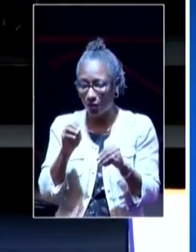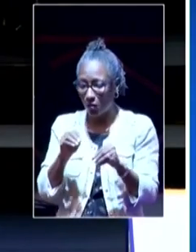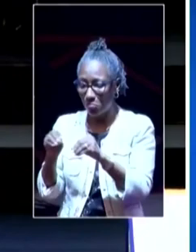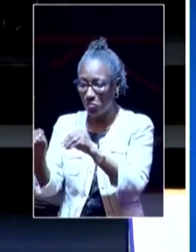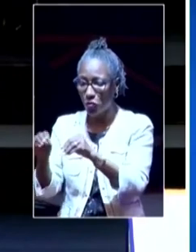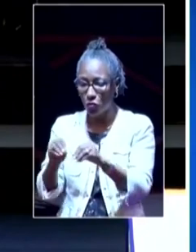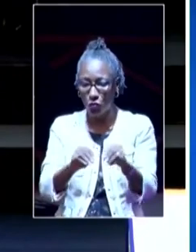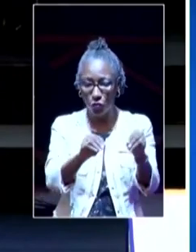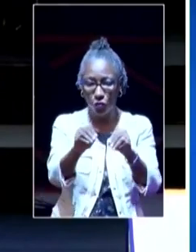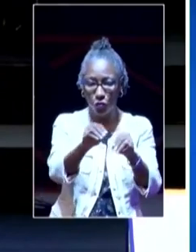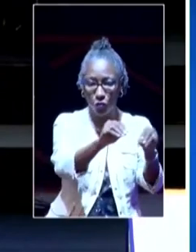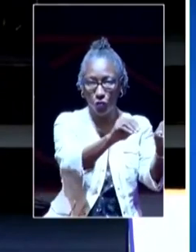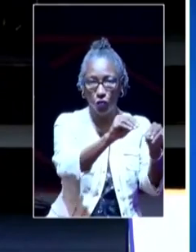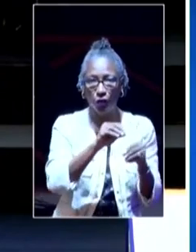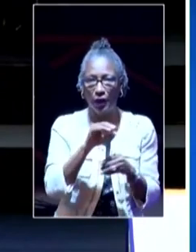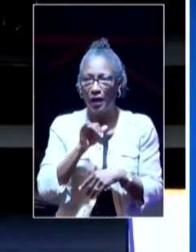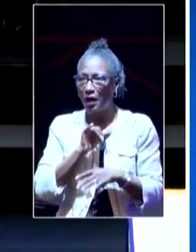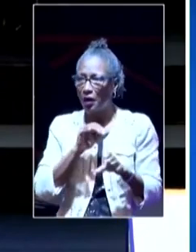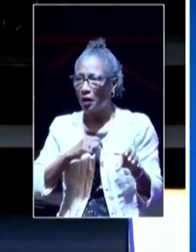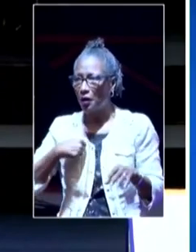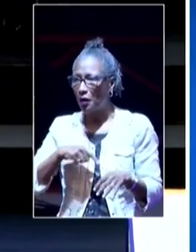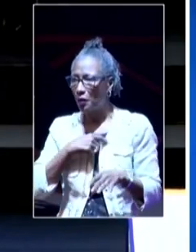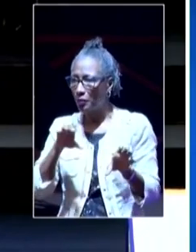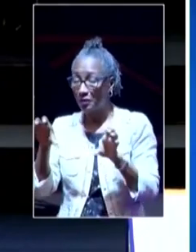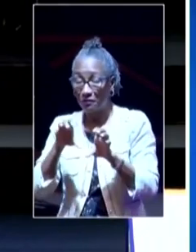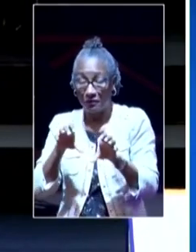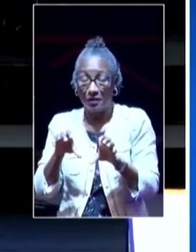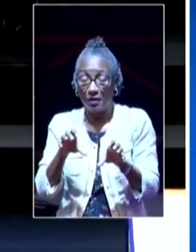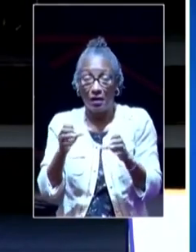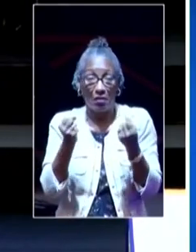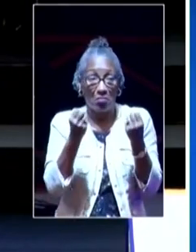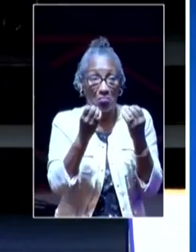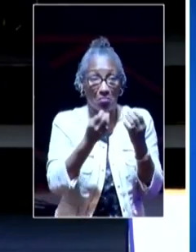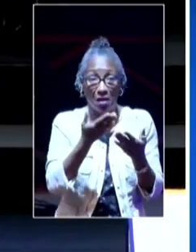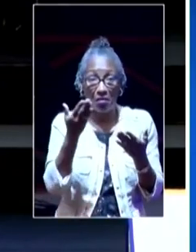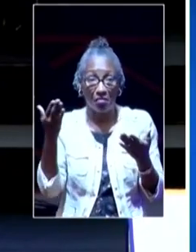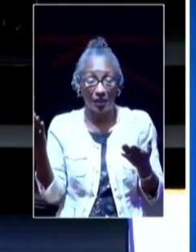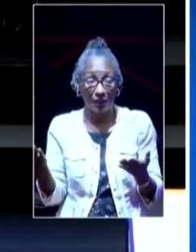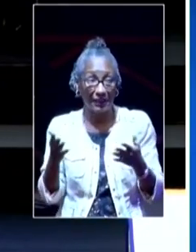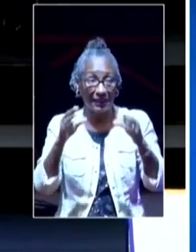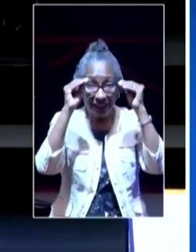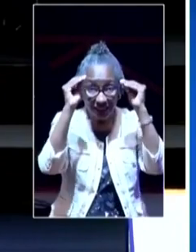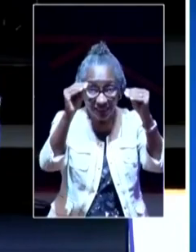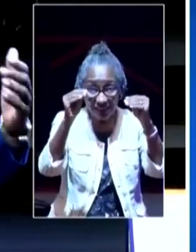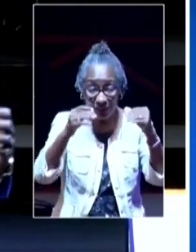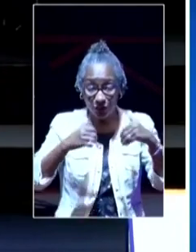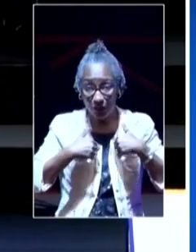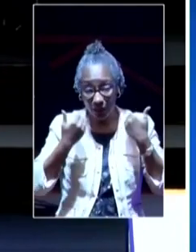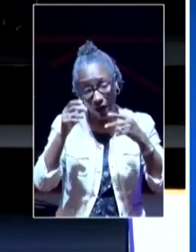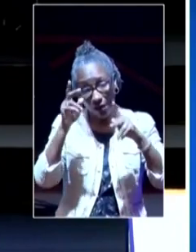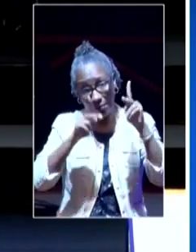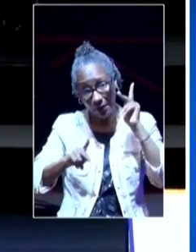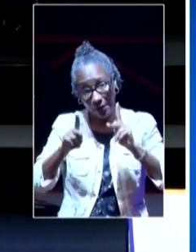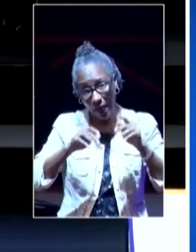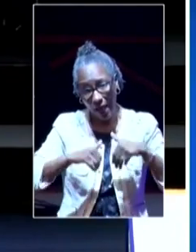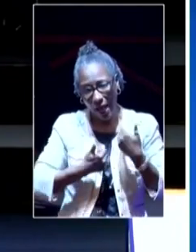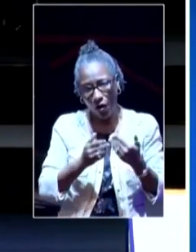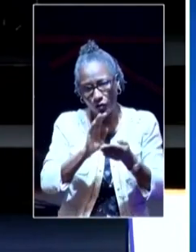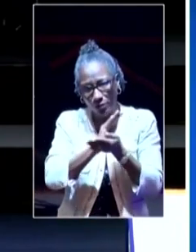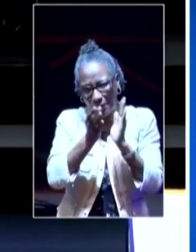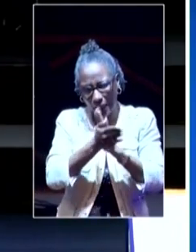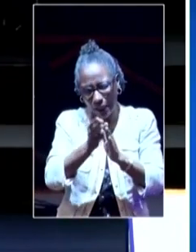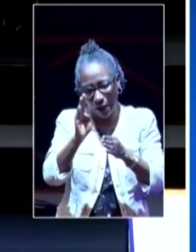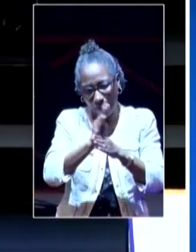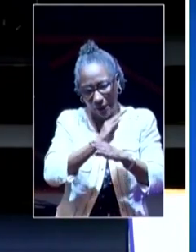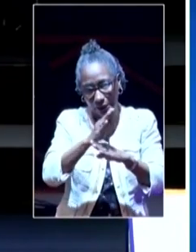our young people as it relates to being entrepreneurs. and she suggested that we move, yes,